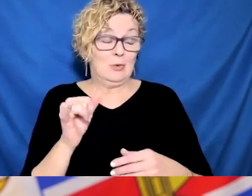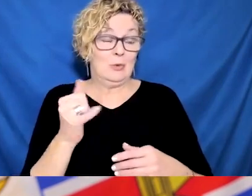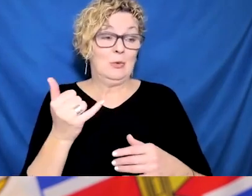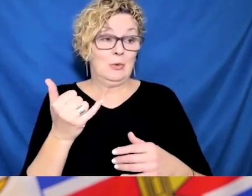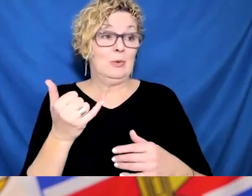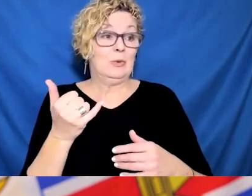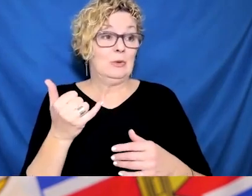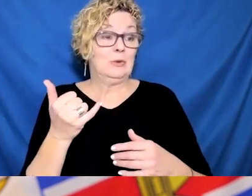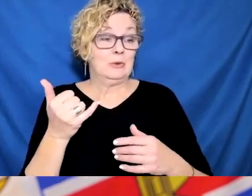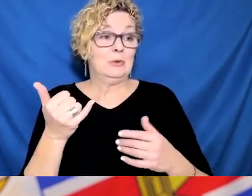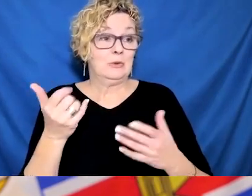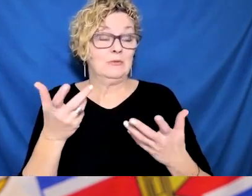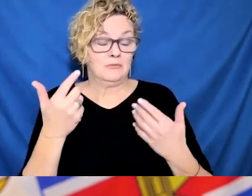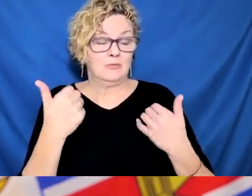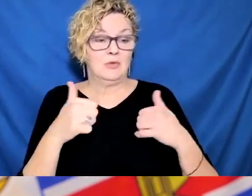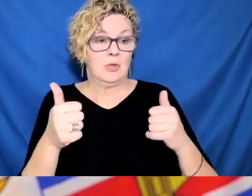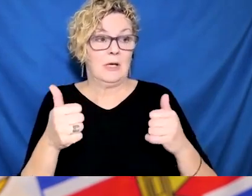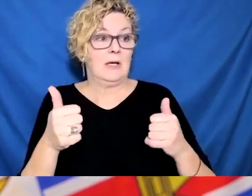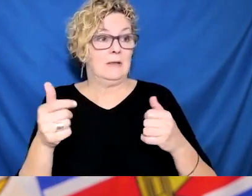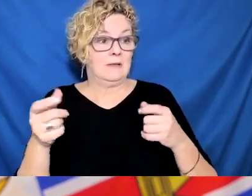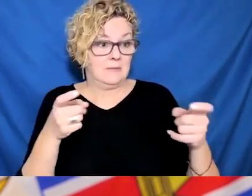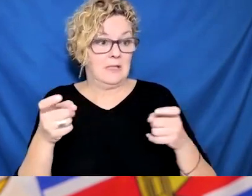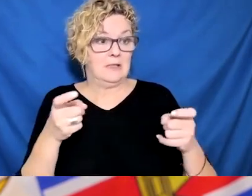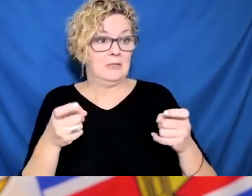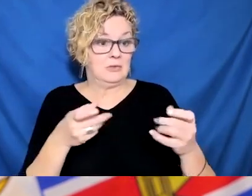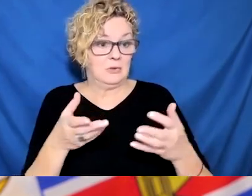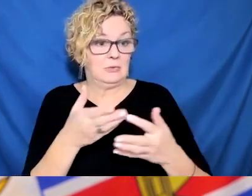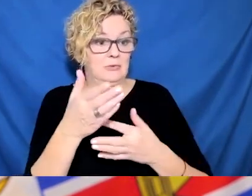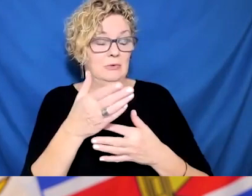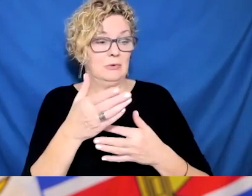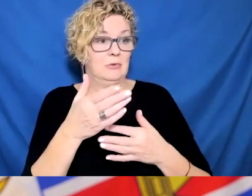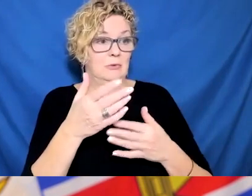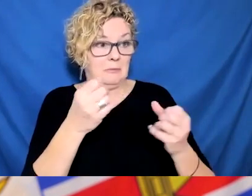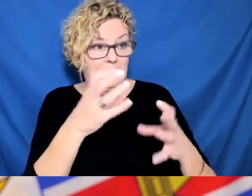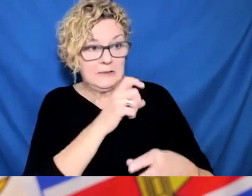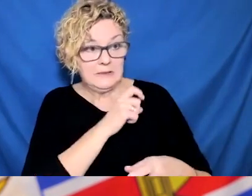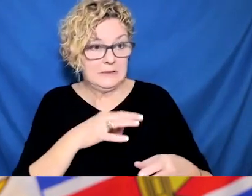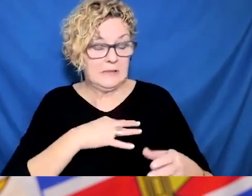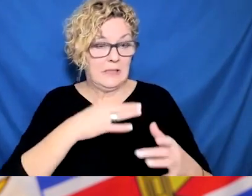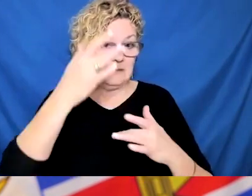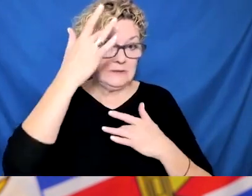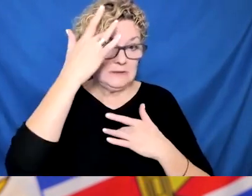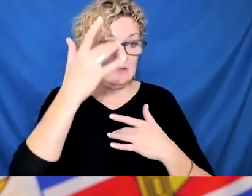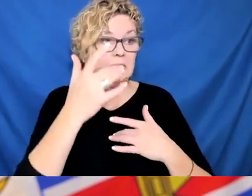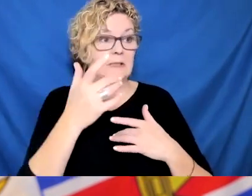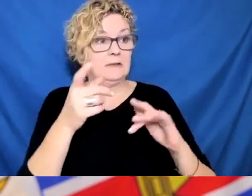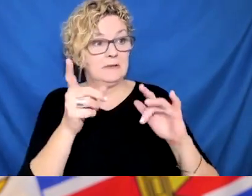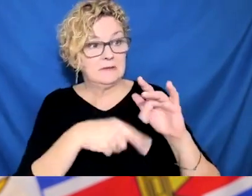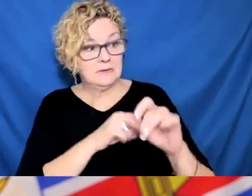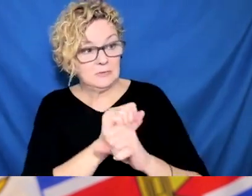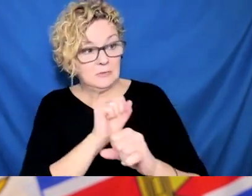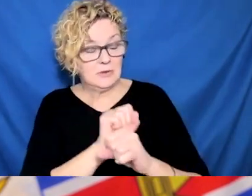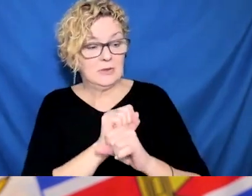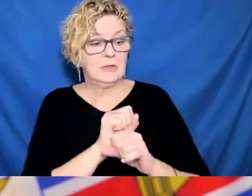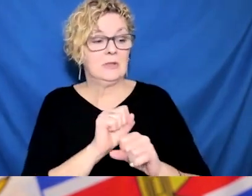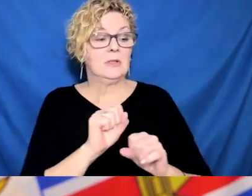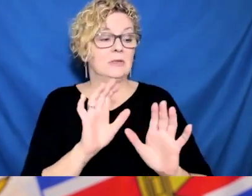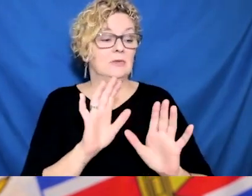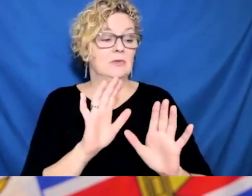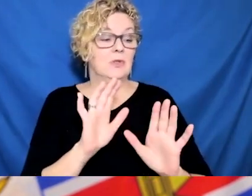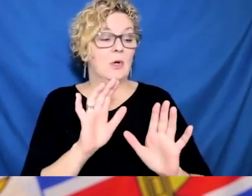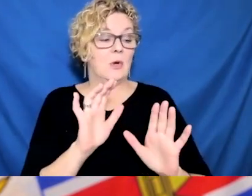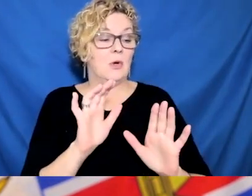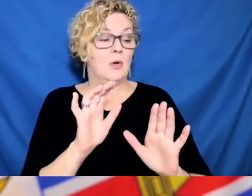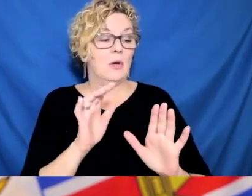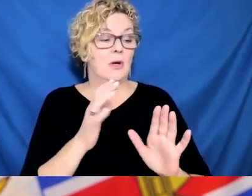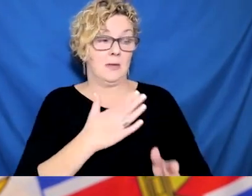by doing the things that help protect us and protect others. So it really, I guess, I'm trying to